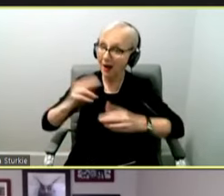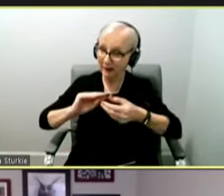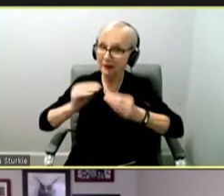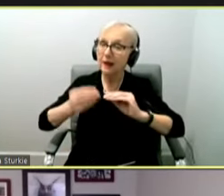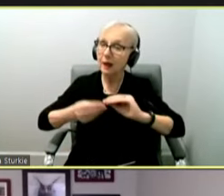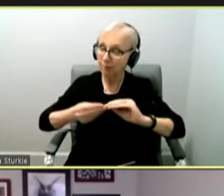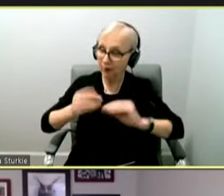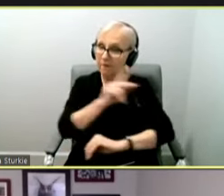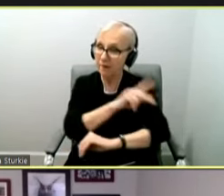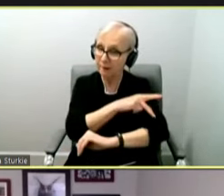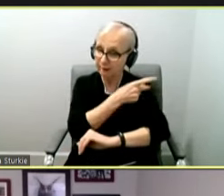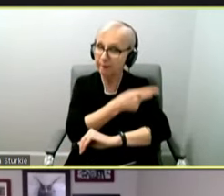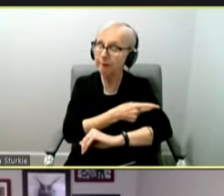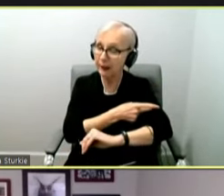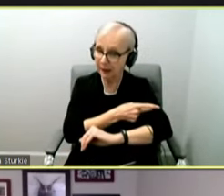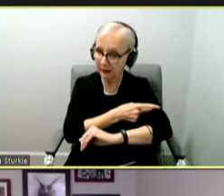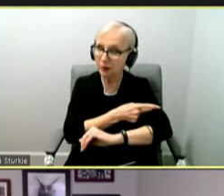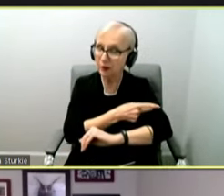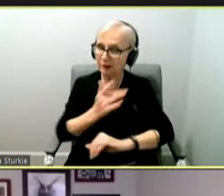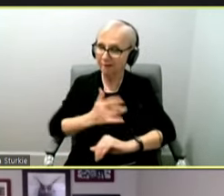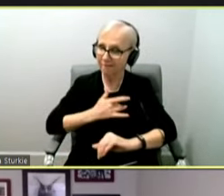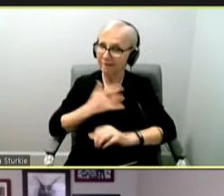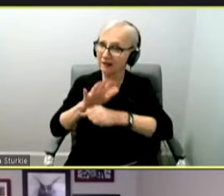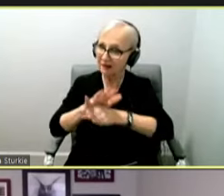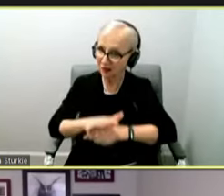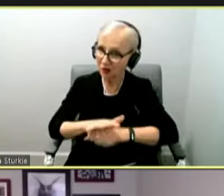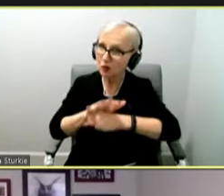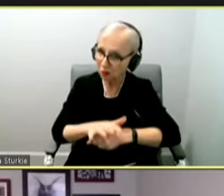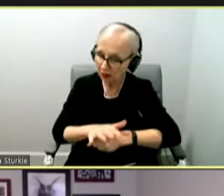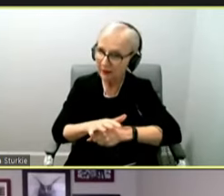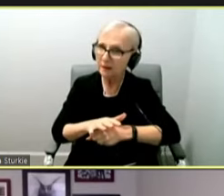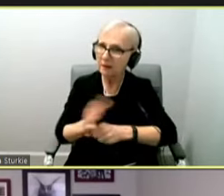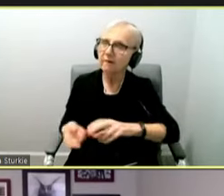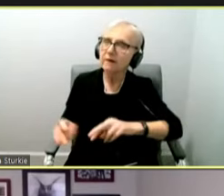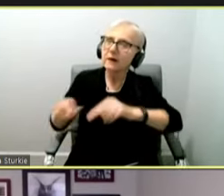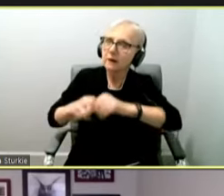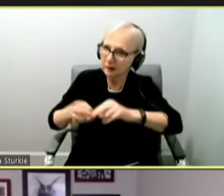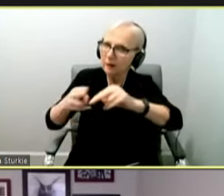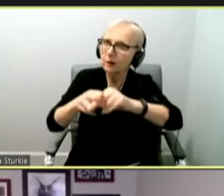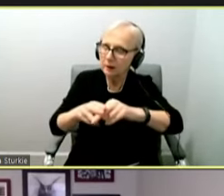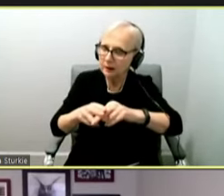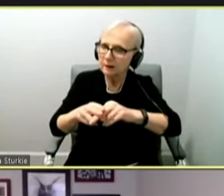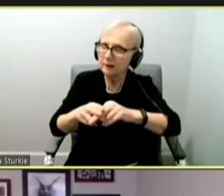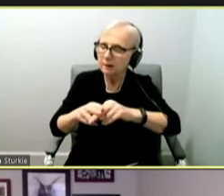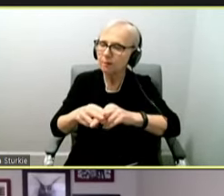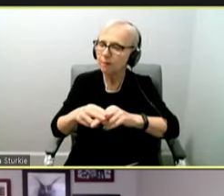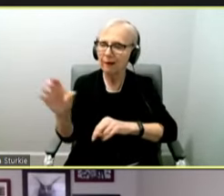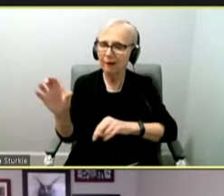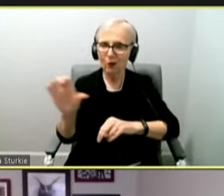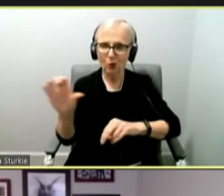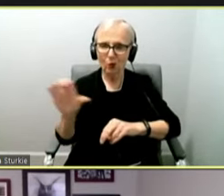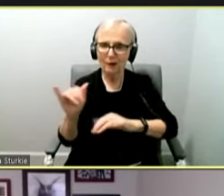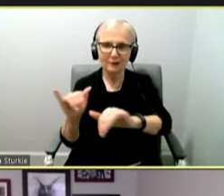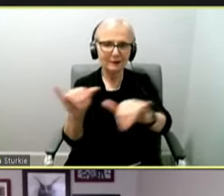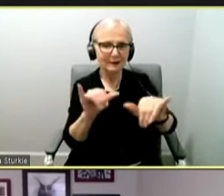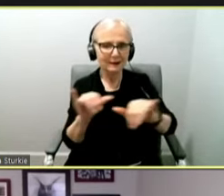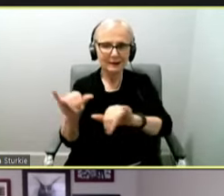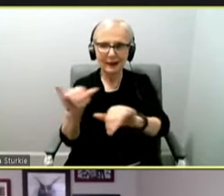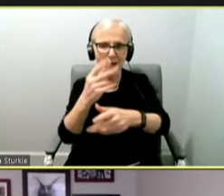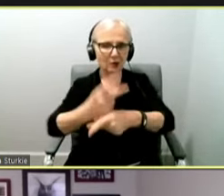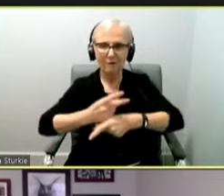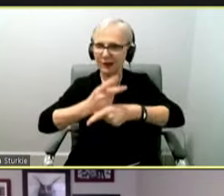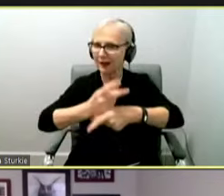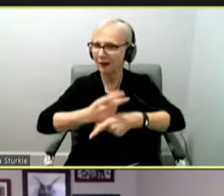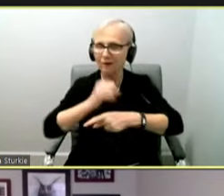patients and are certainly feeling the stress of this wave, at this point in time, the crisis standards of care have not been